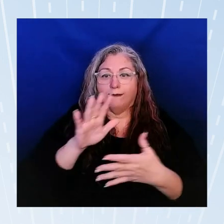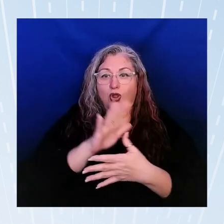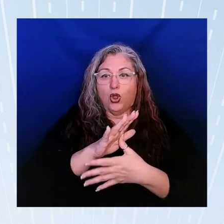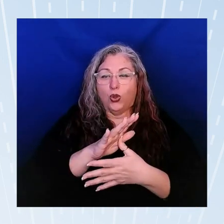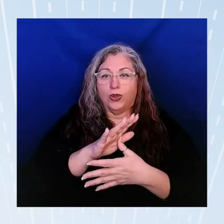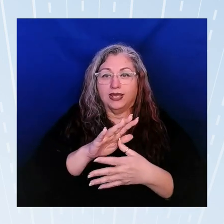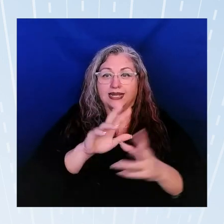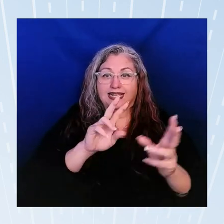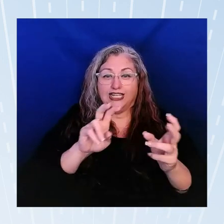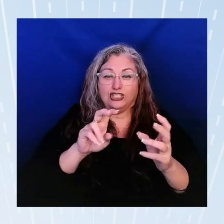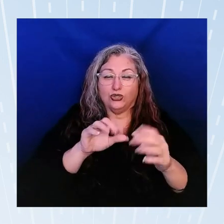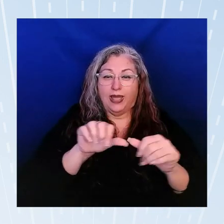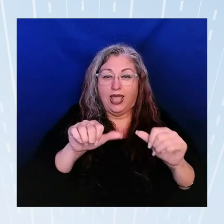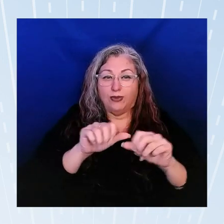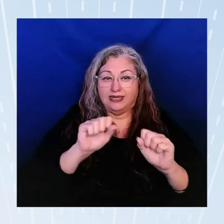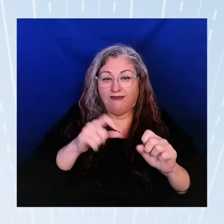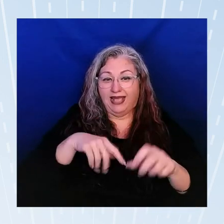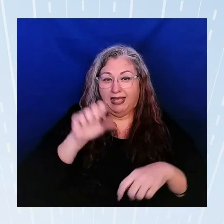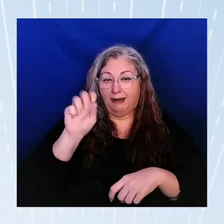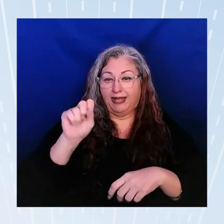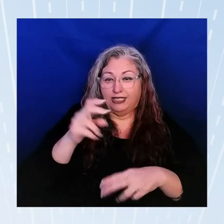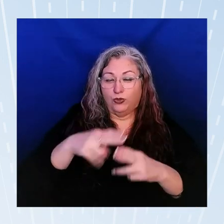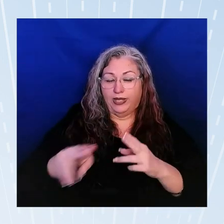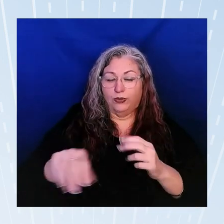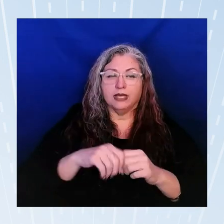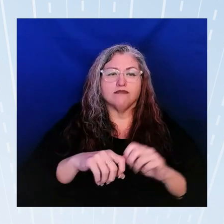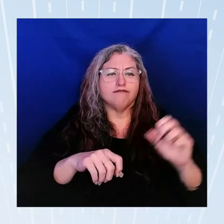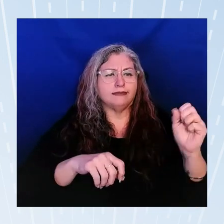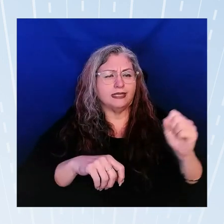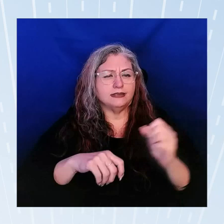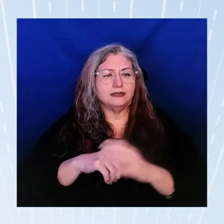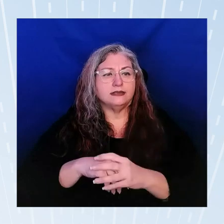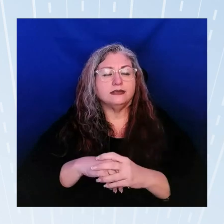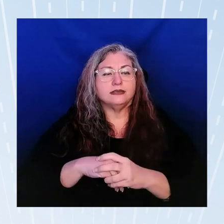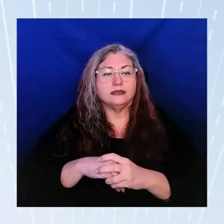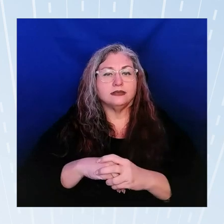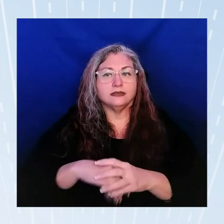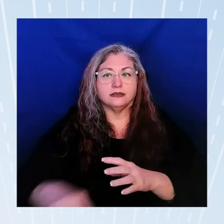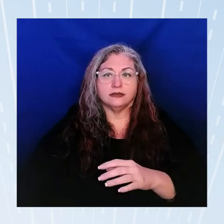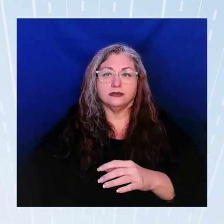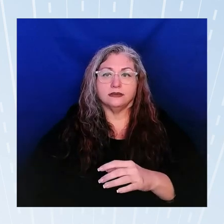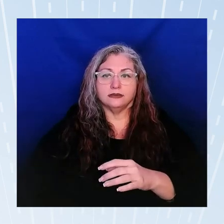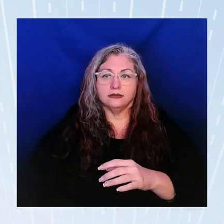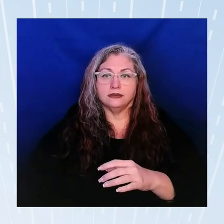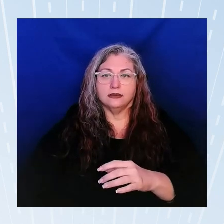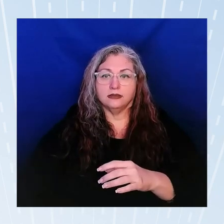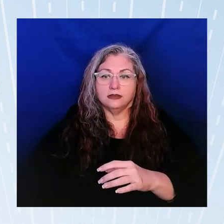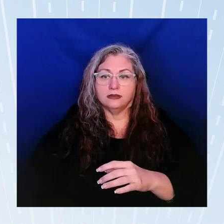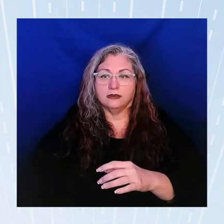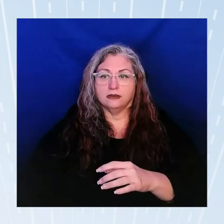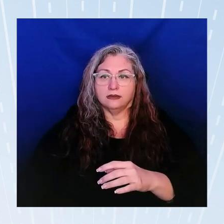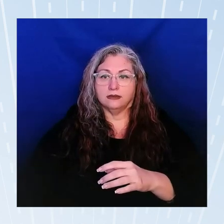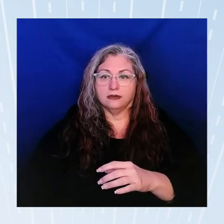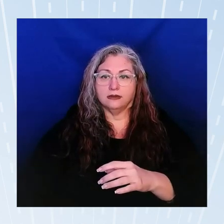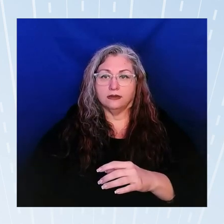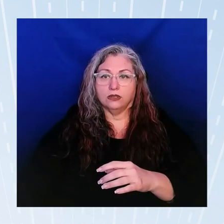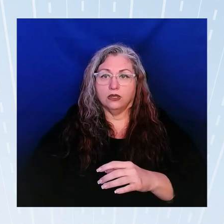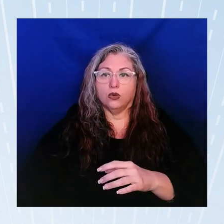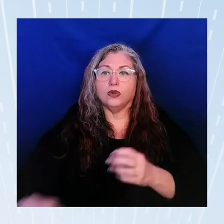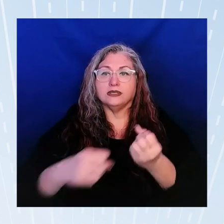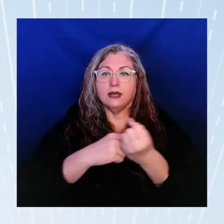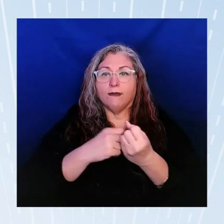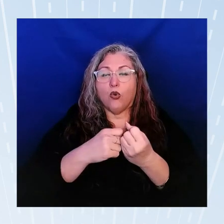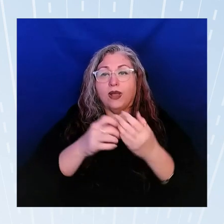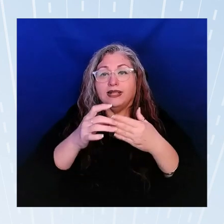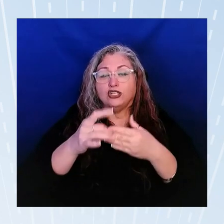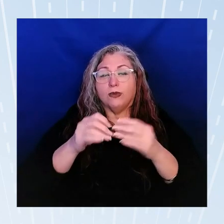if i could just mention those real quick yep uh our priority issue areas are supporting leadership opportunities